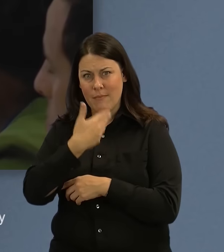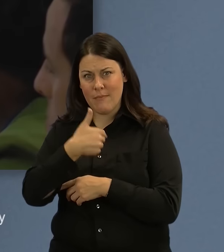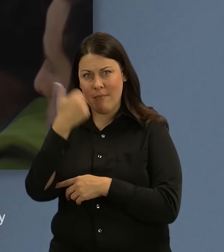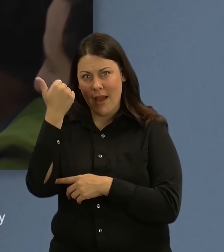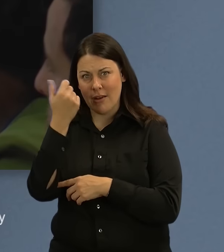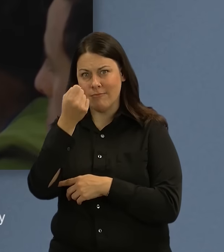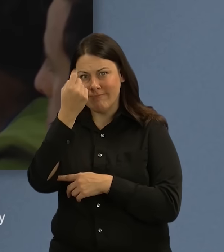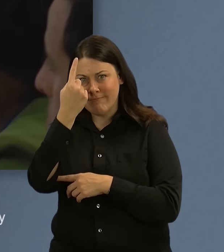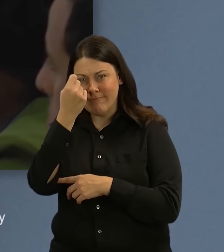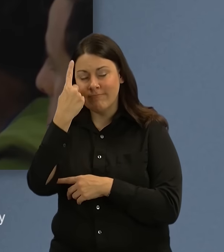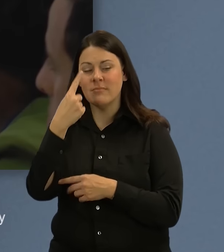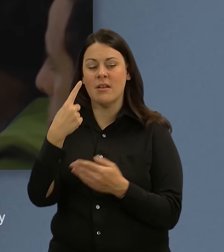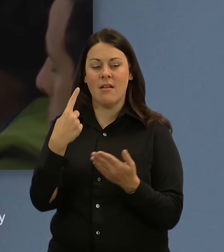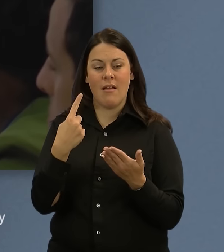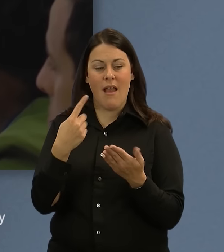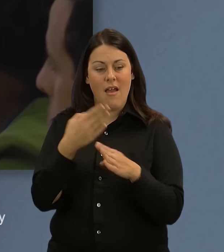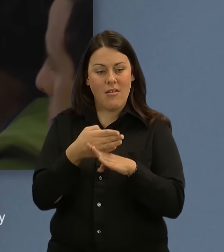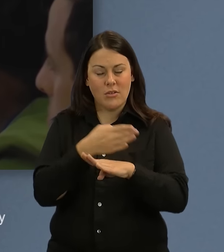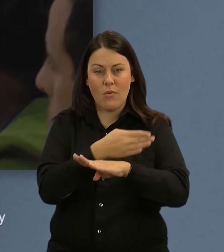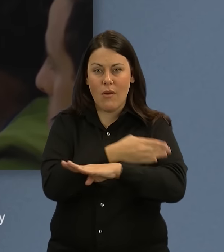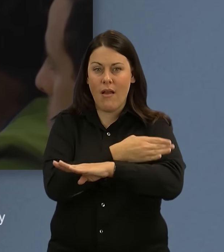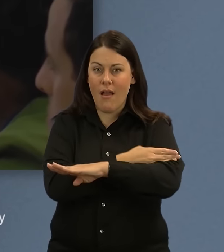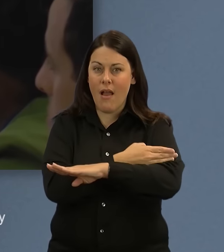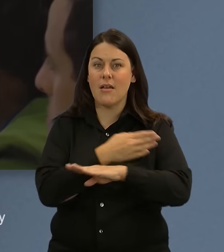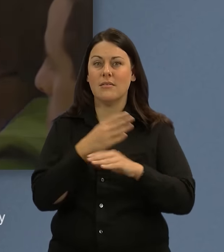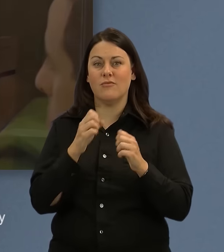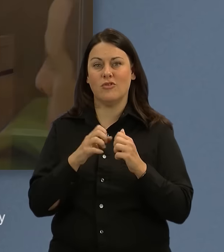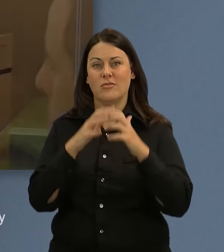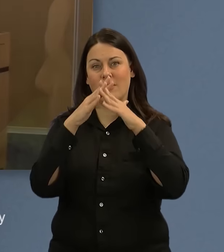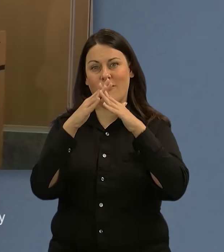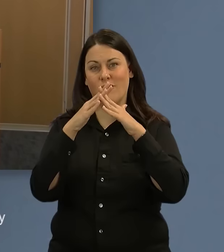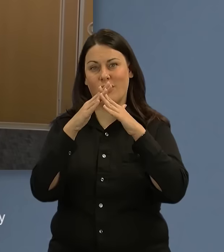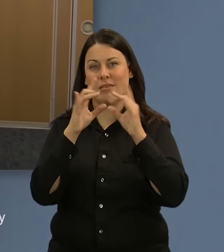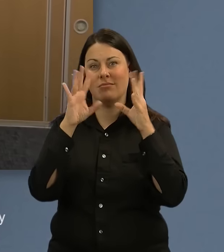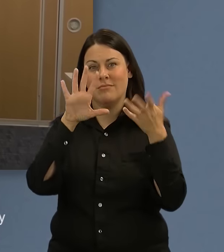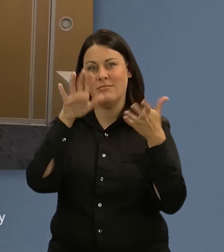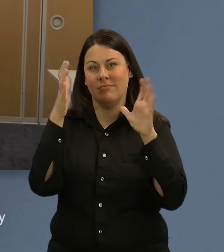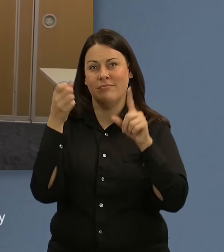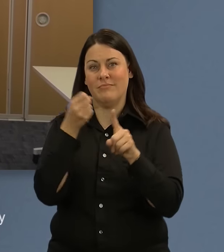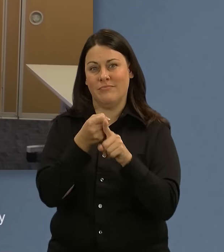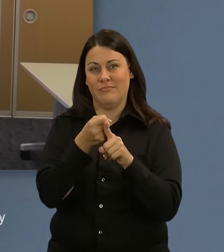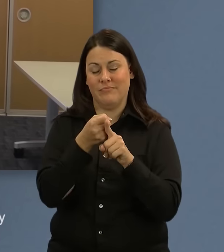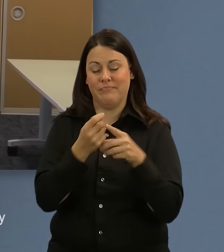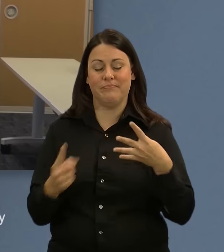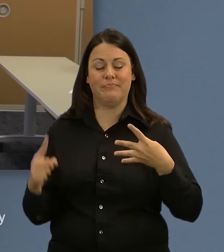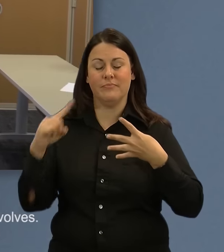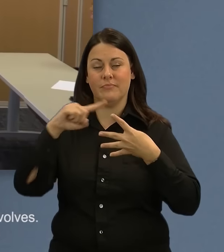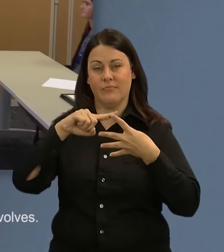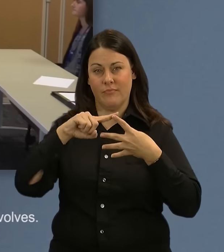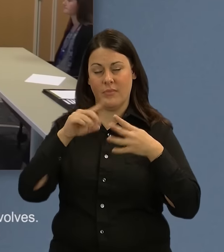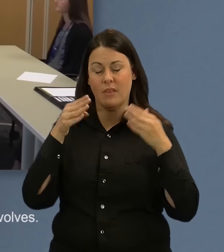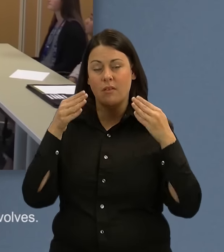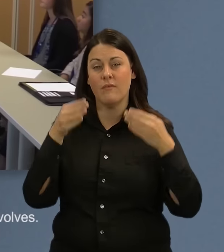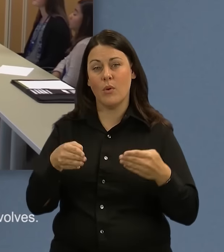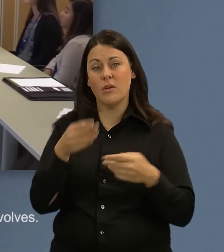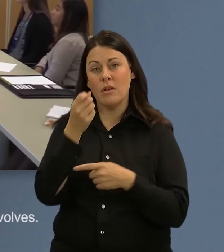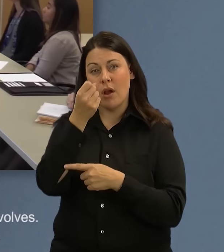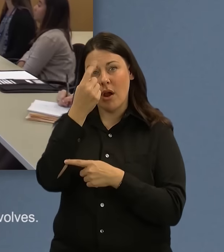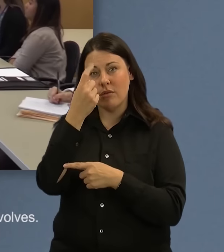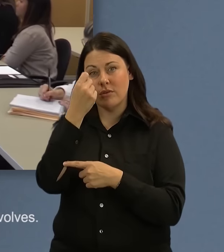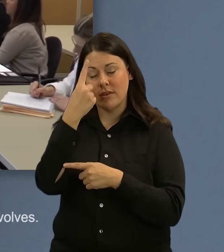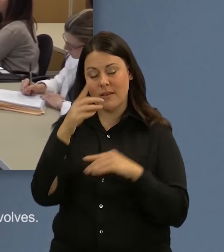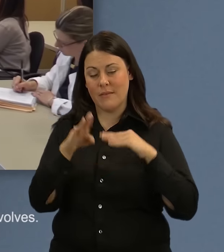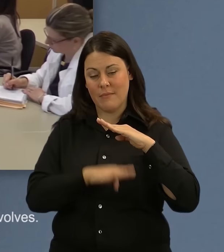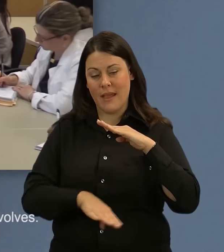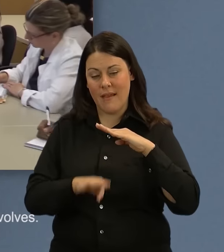worker participation during disaster recovery. The first session focuses on understanding the basic